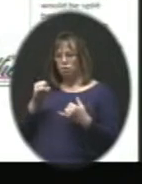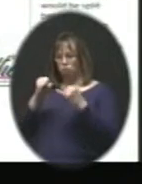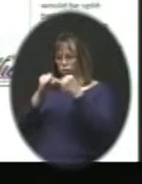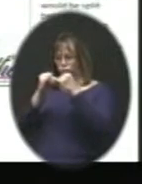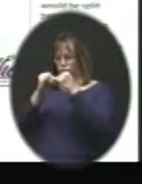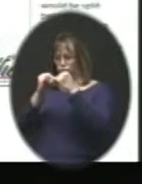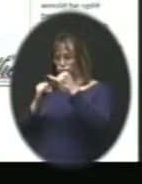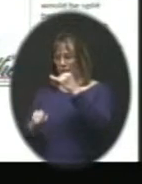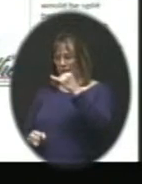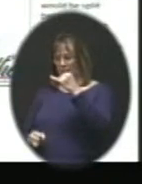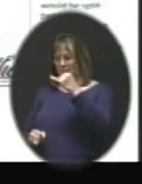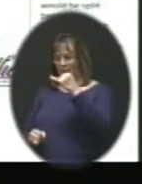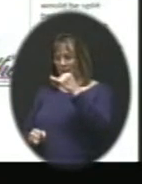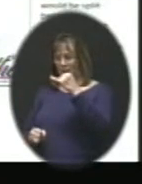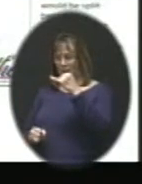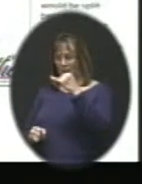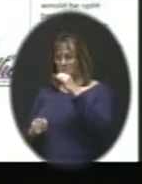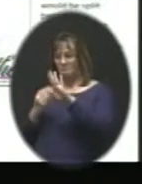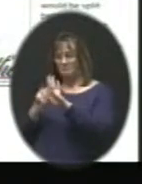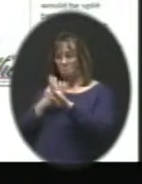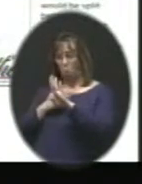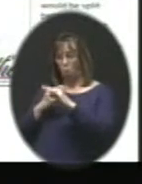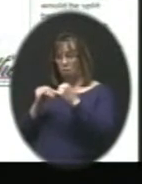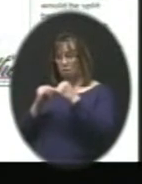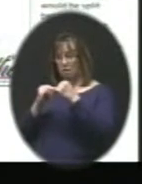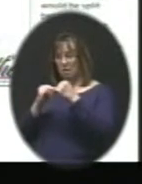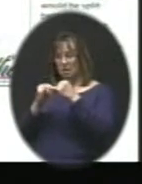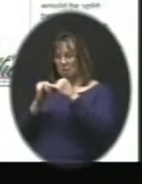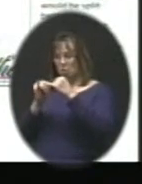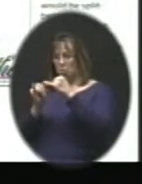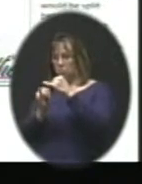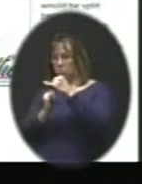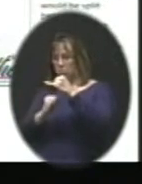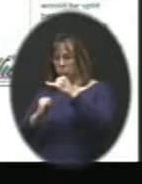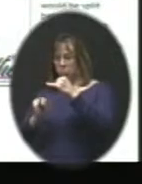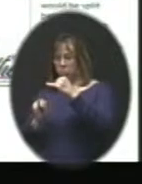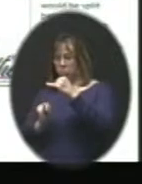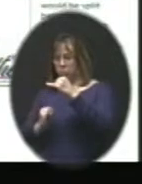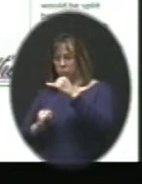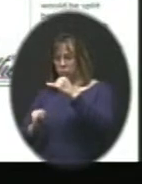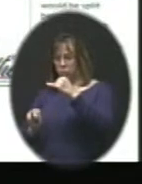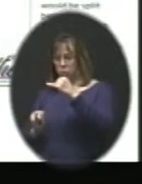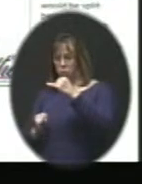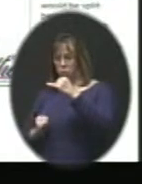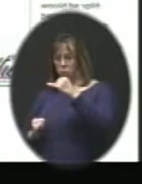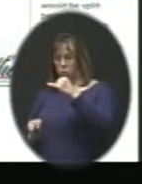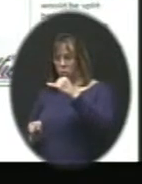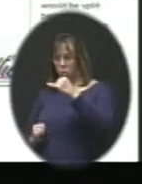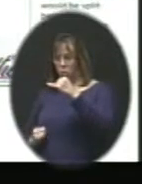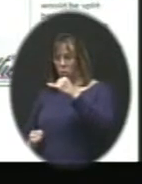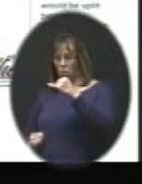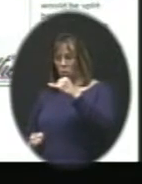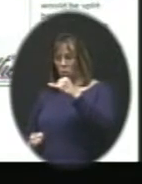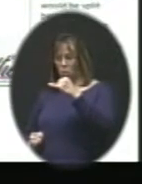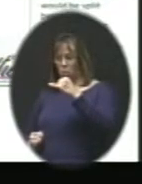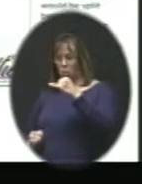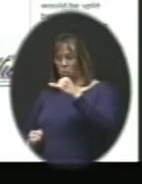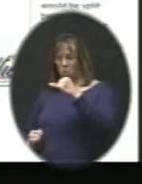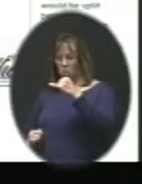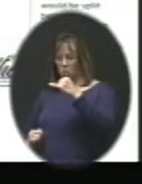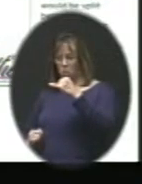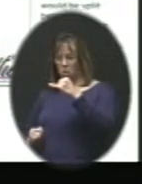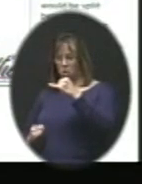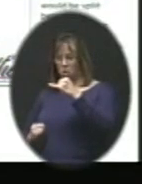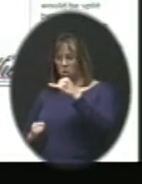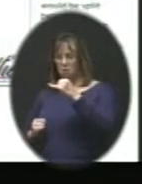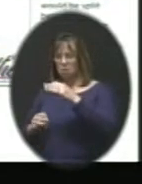line splitting the Ravenwood community is now a curvier line. And I'll read a little bit of